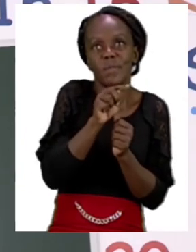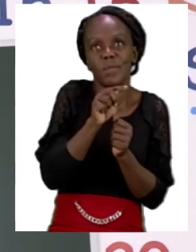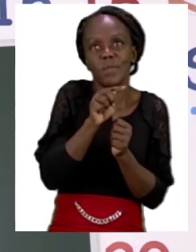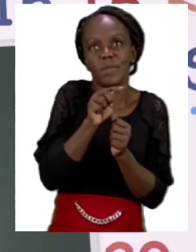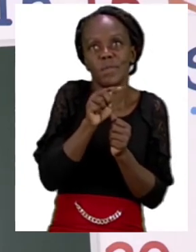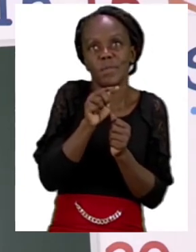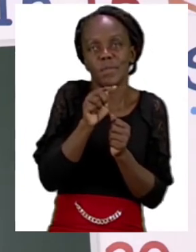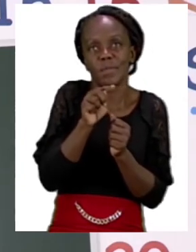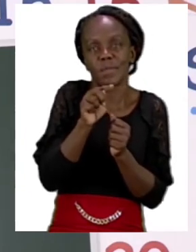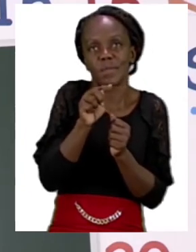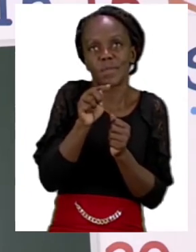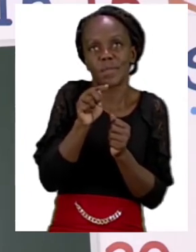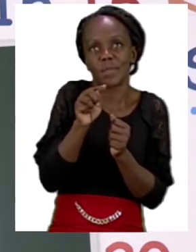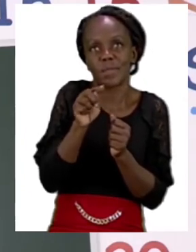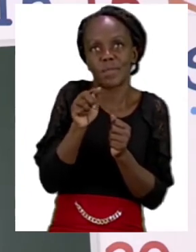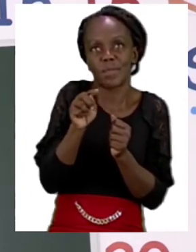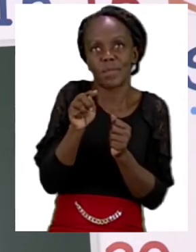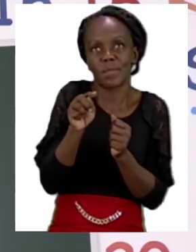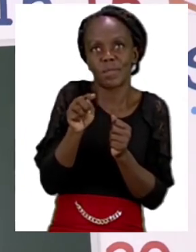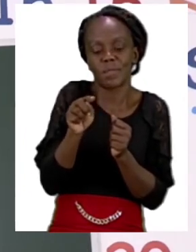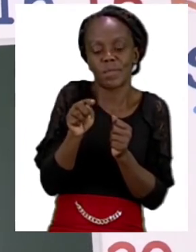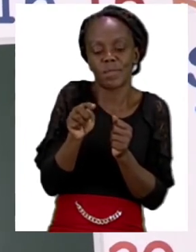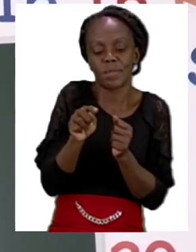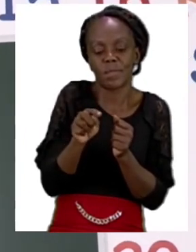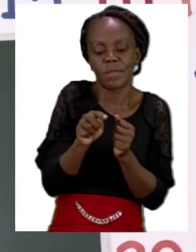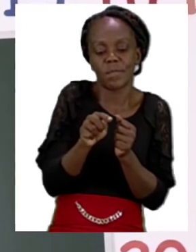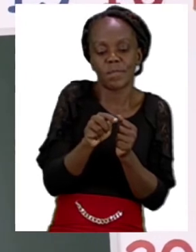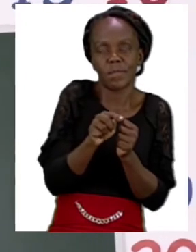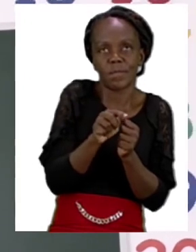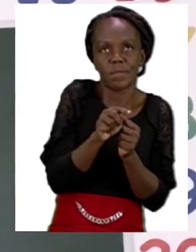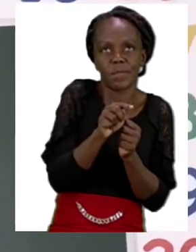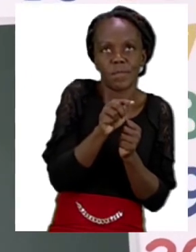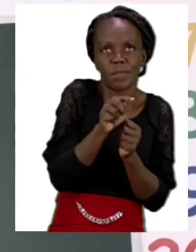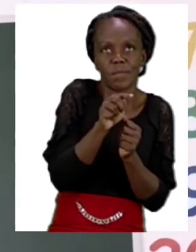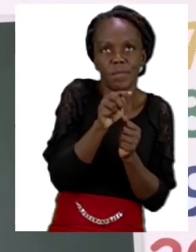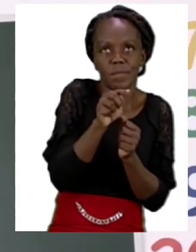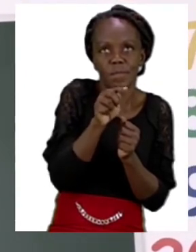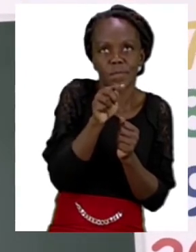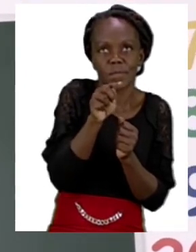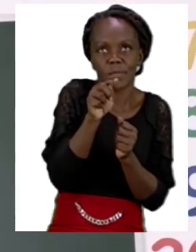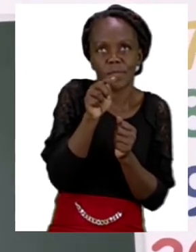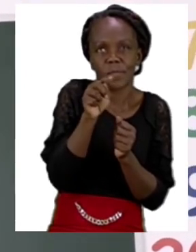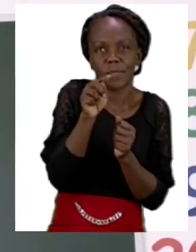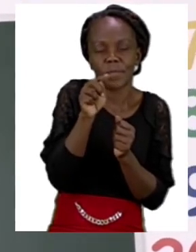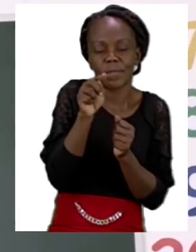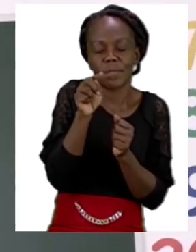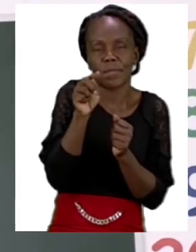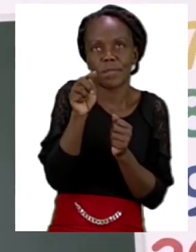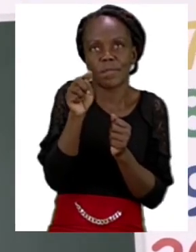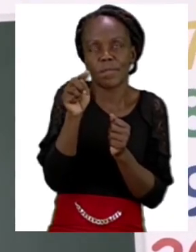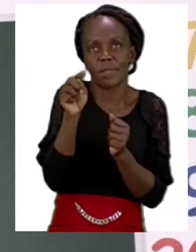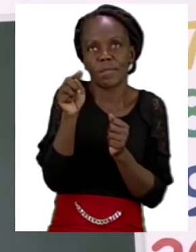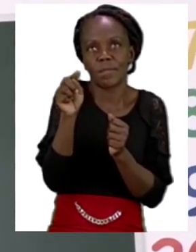take your time going across and down going up